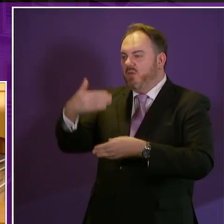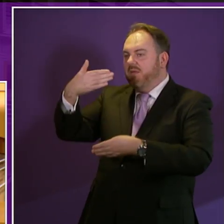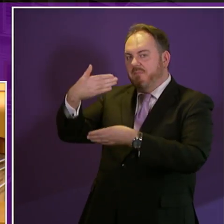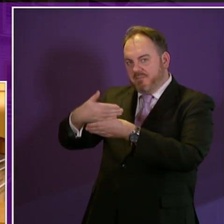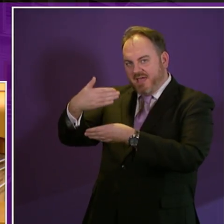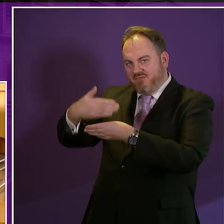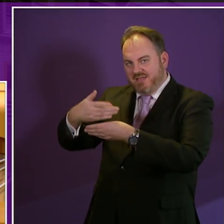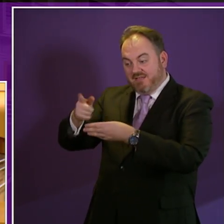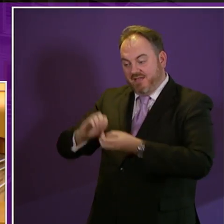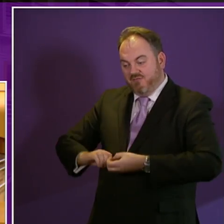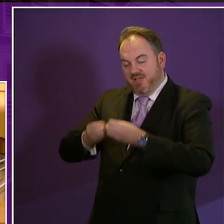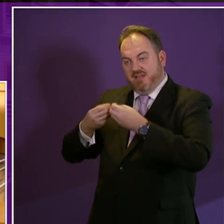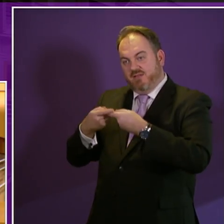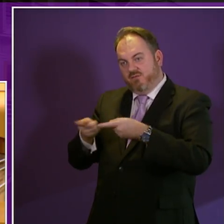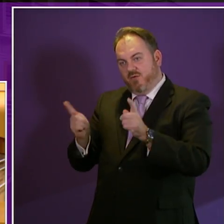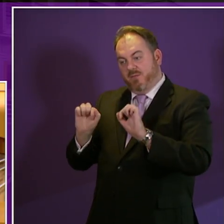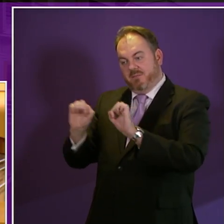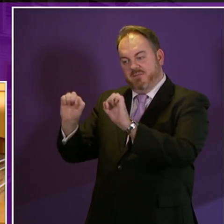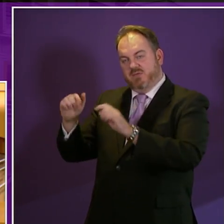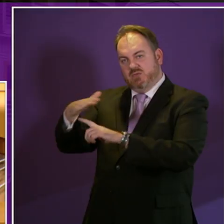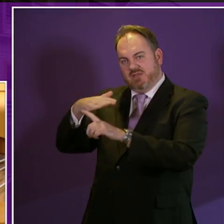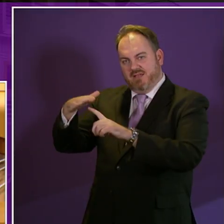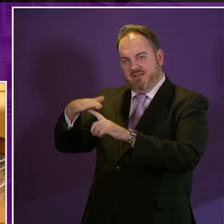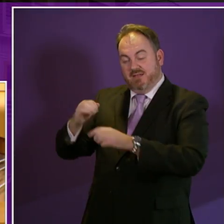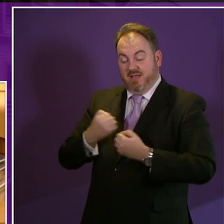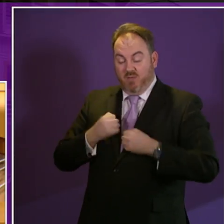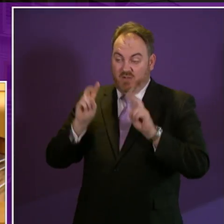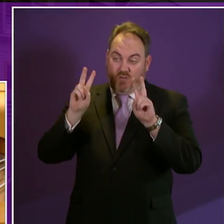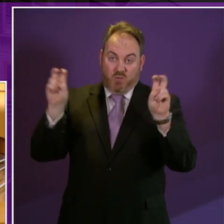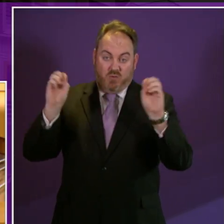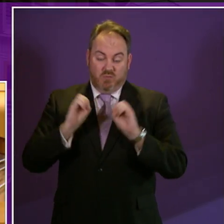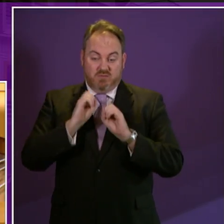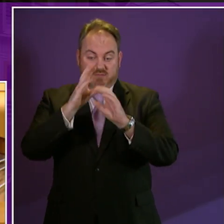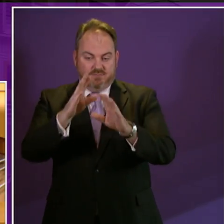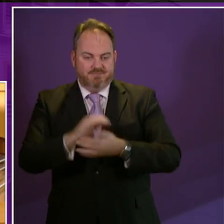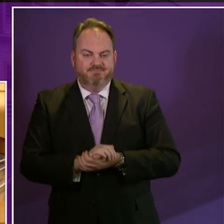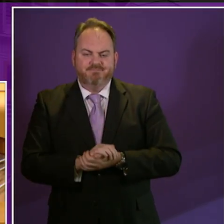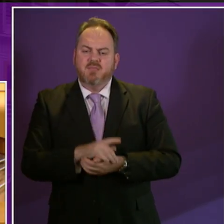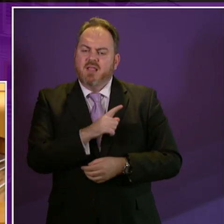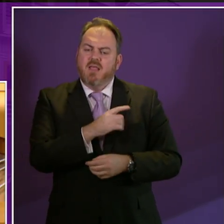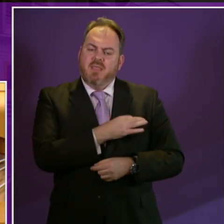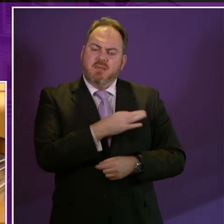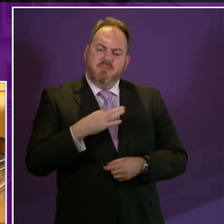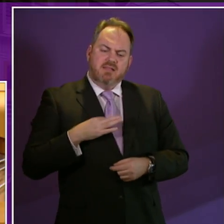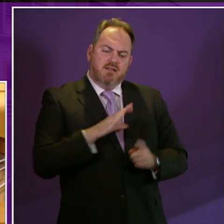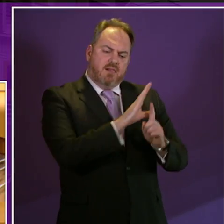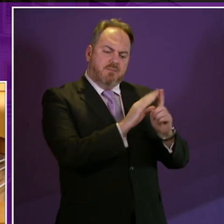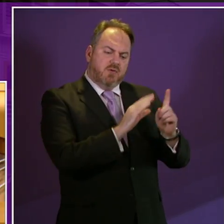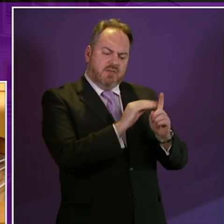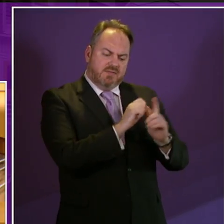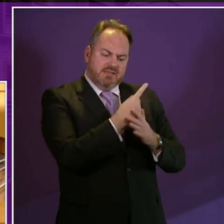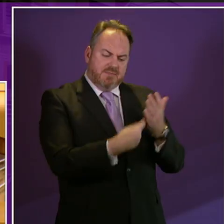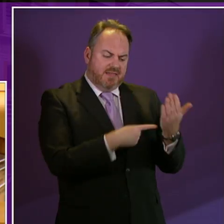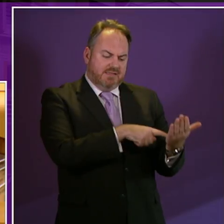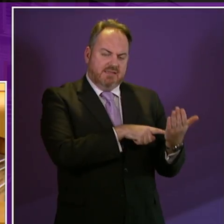society. And I'd like to quote in full from the report. Unlike the medical model of disability, where an